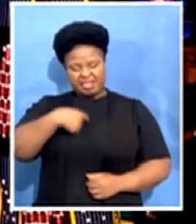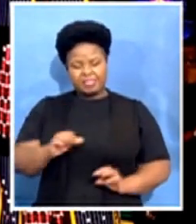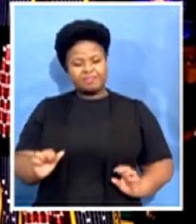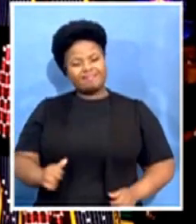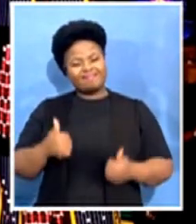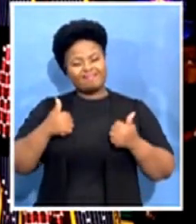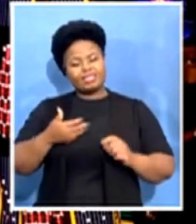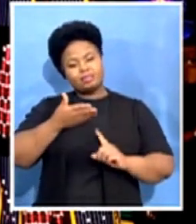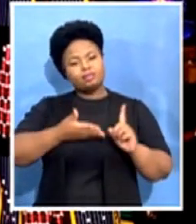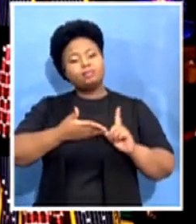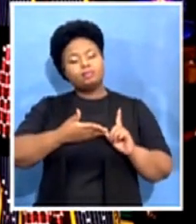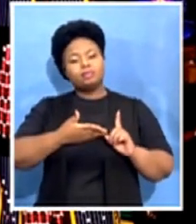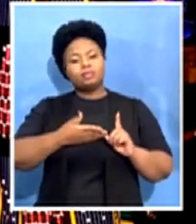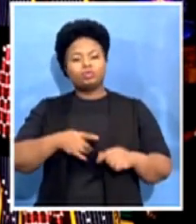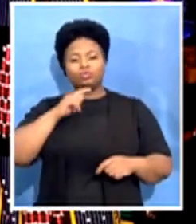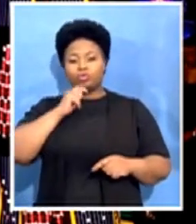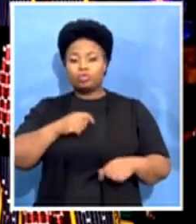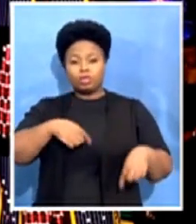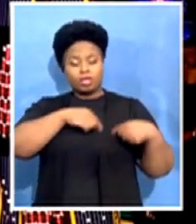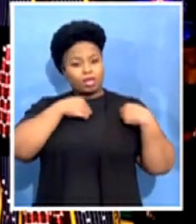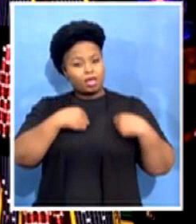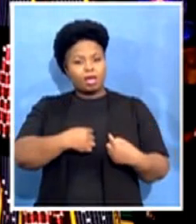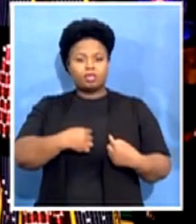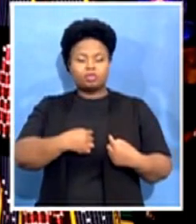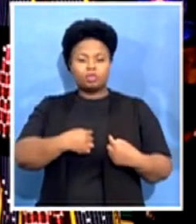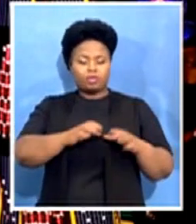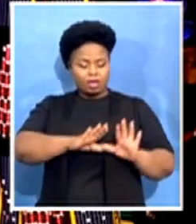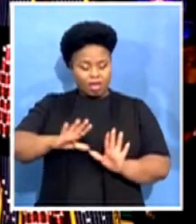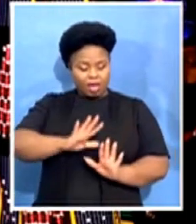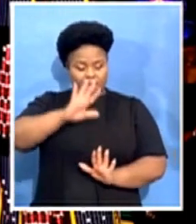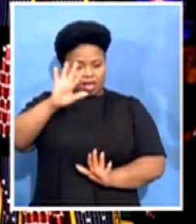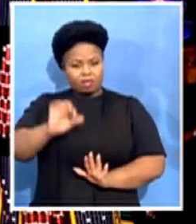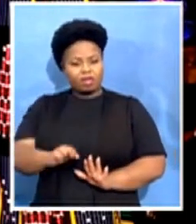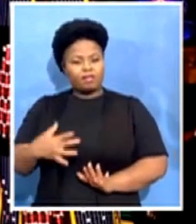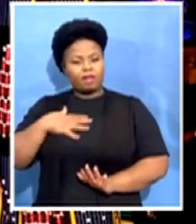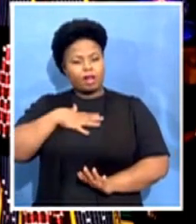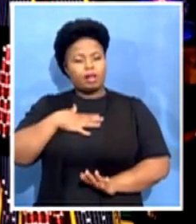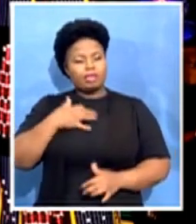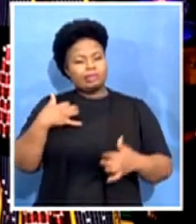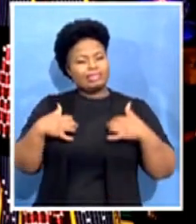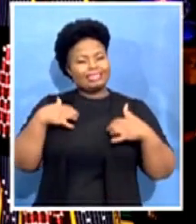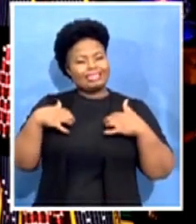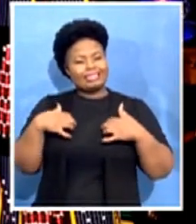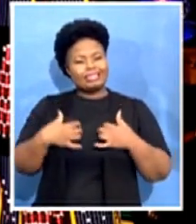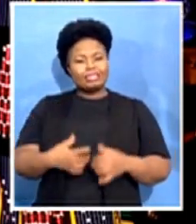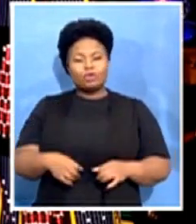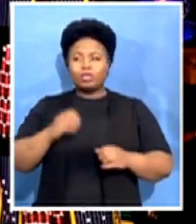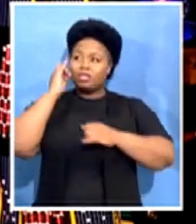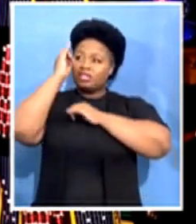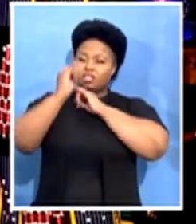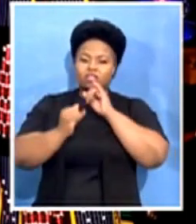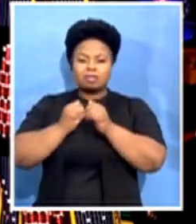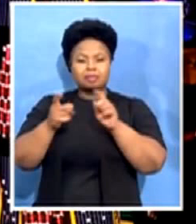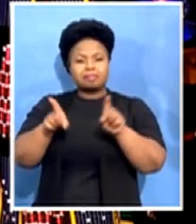of a continent and a diaspora, healed the vestiges of alleged